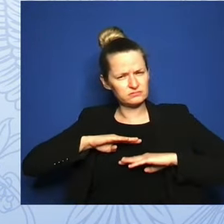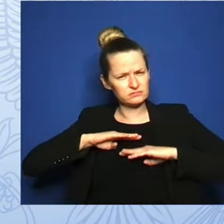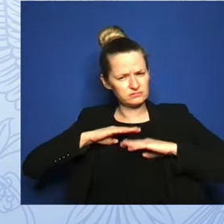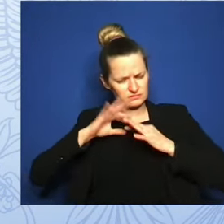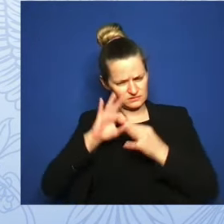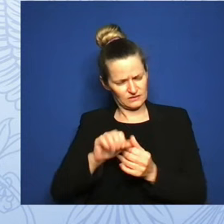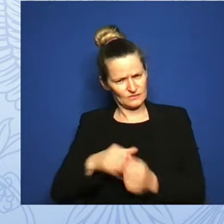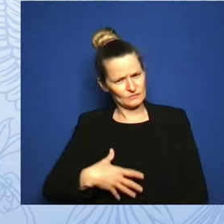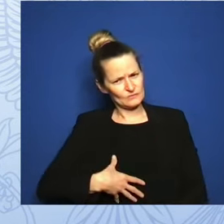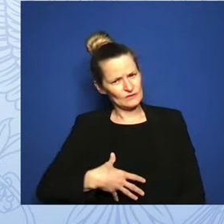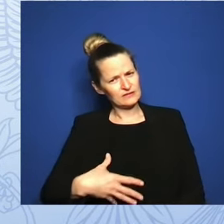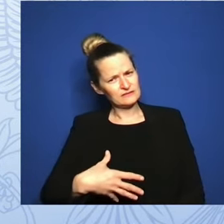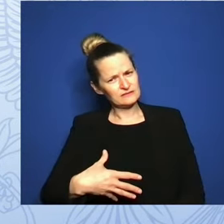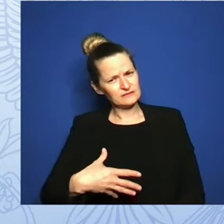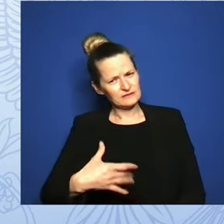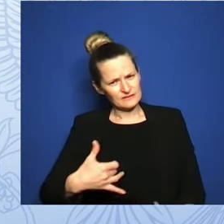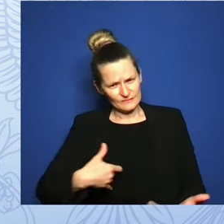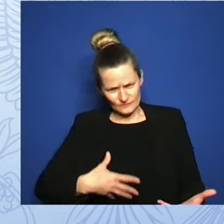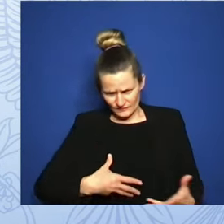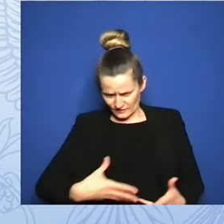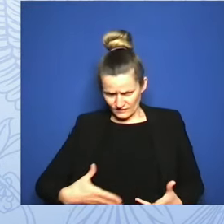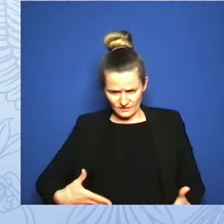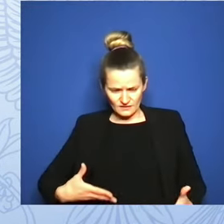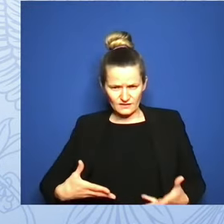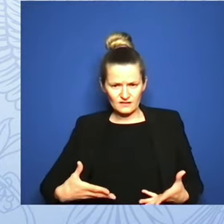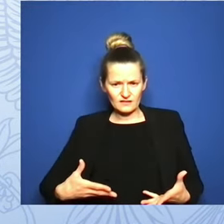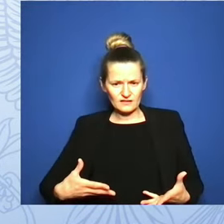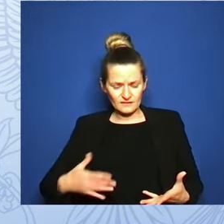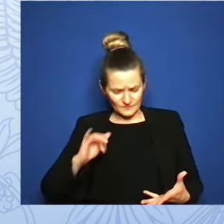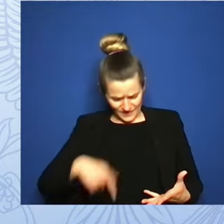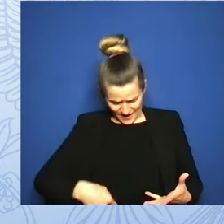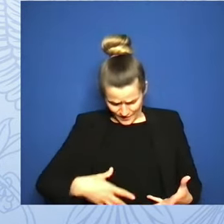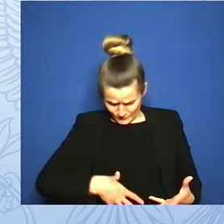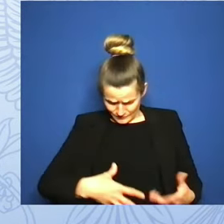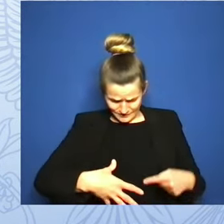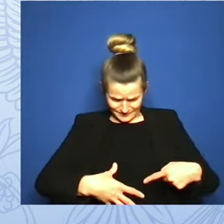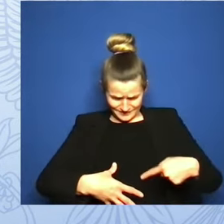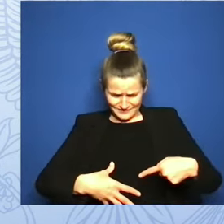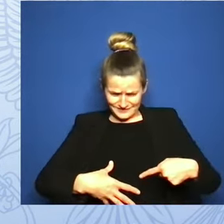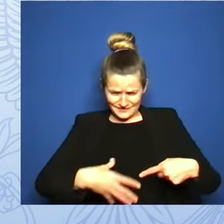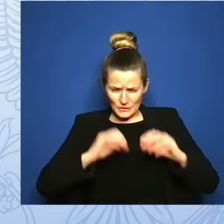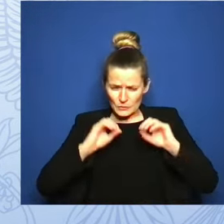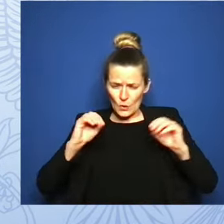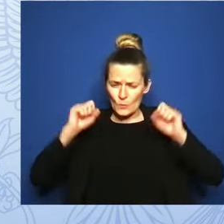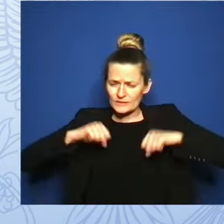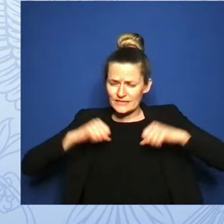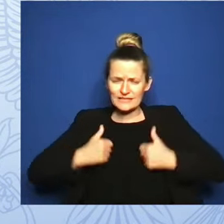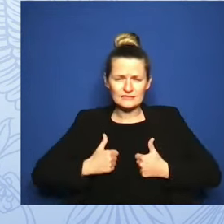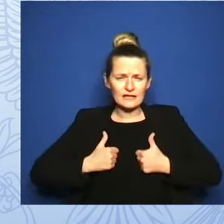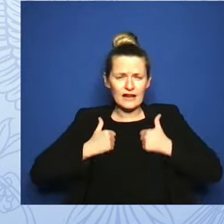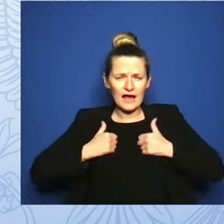that had no chance of survival, was something I couldn't fathom or handle.